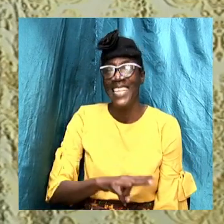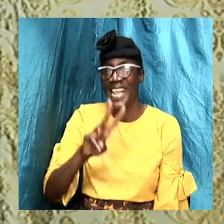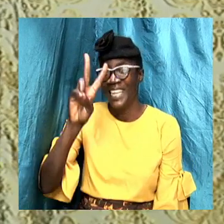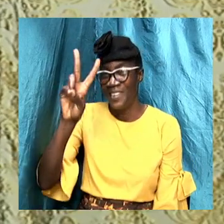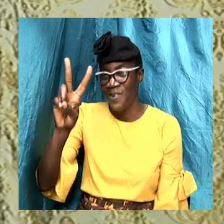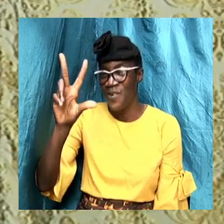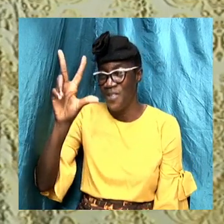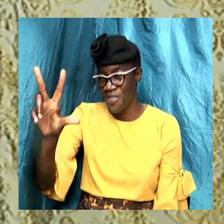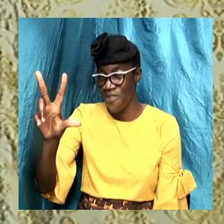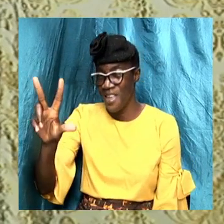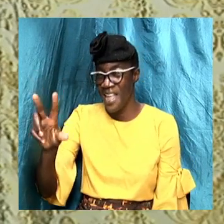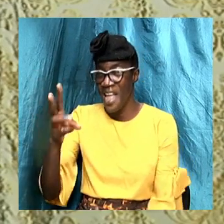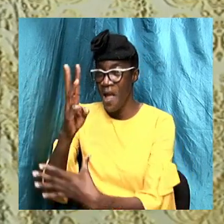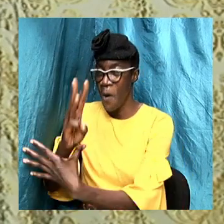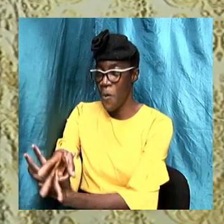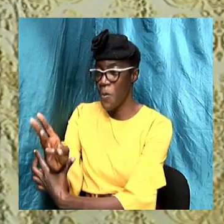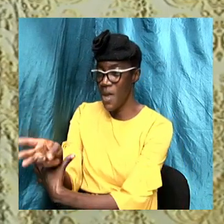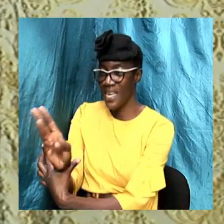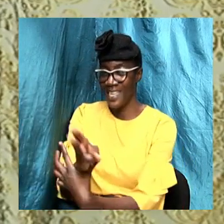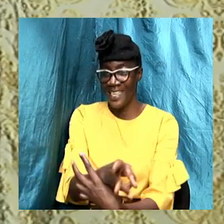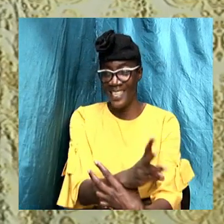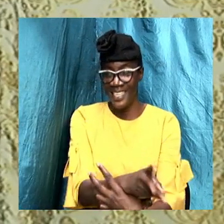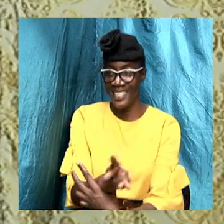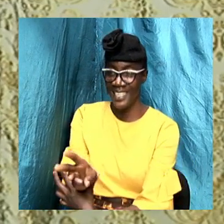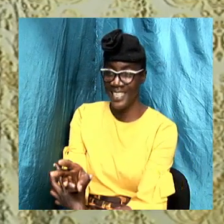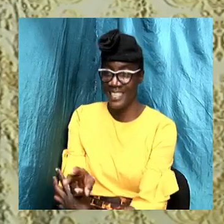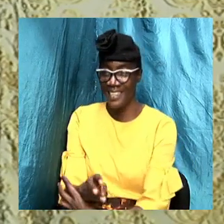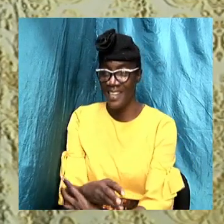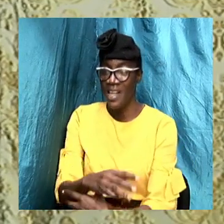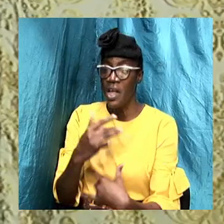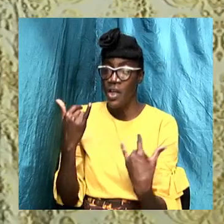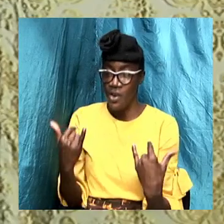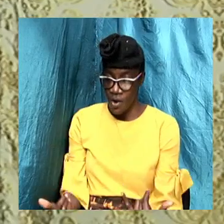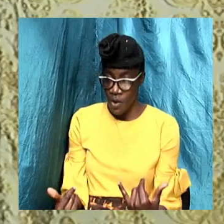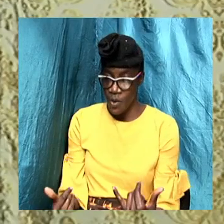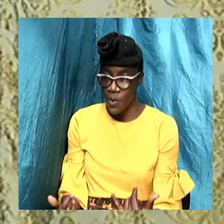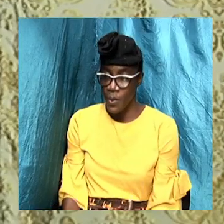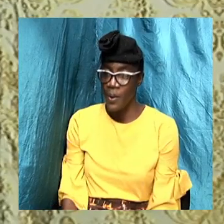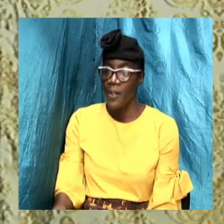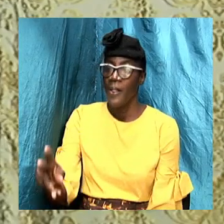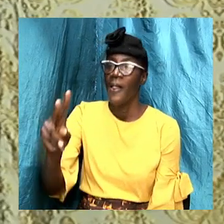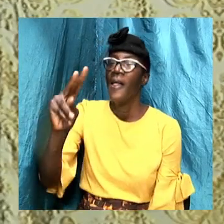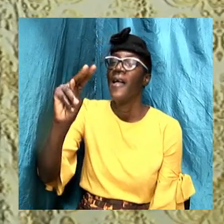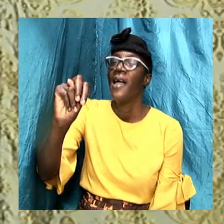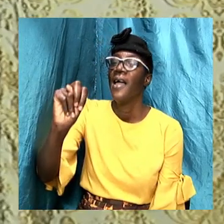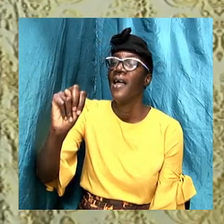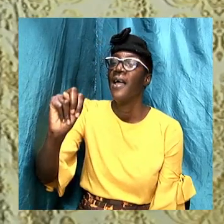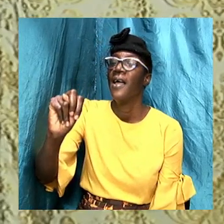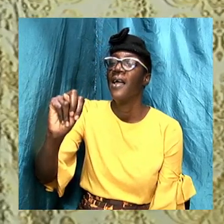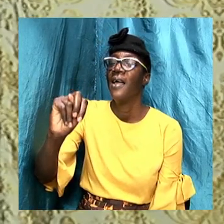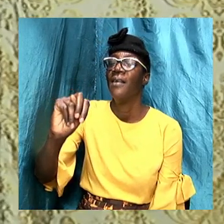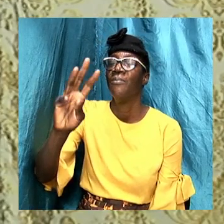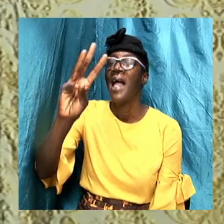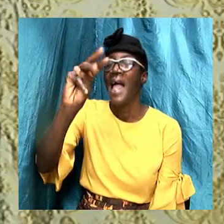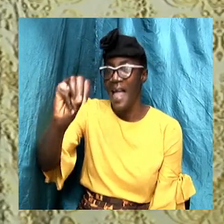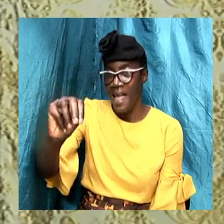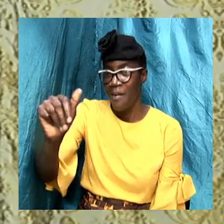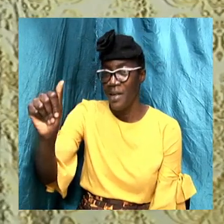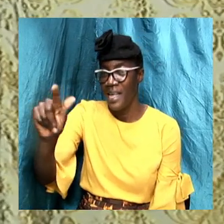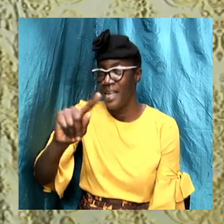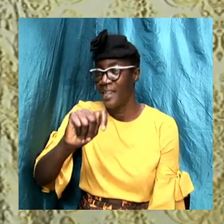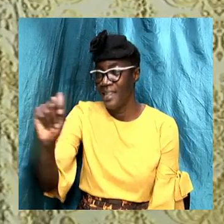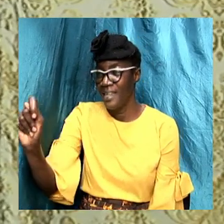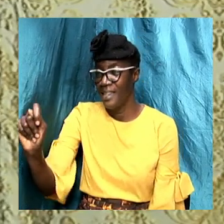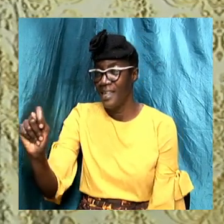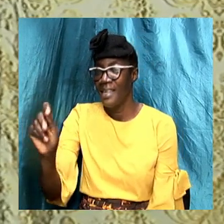now when we come down to Matthew 28 verse 19 go ye therefore teach